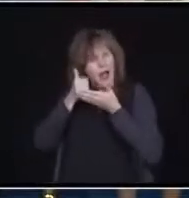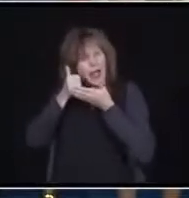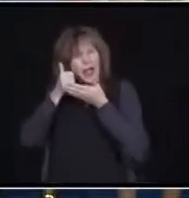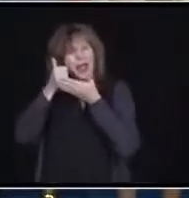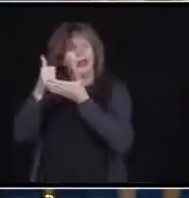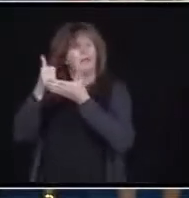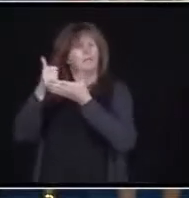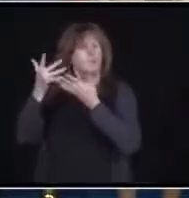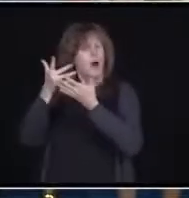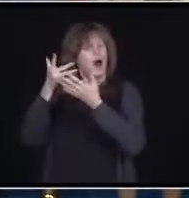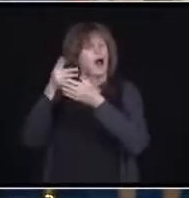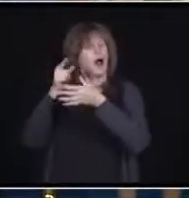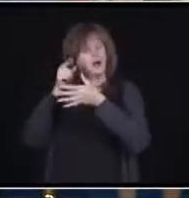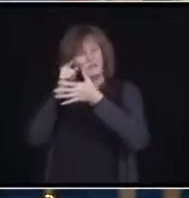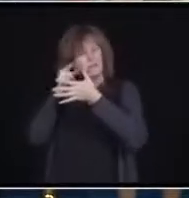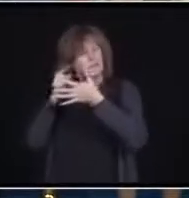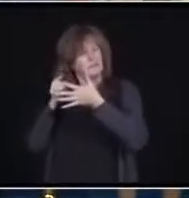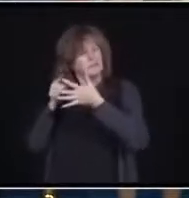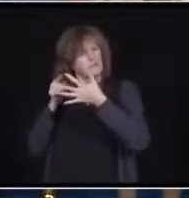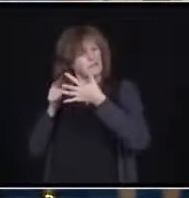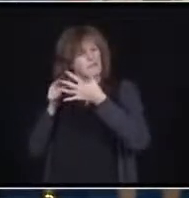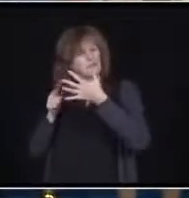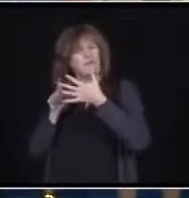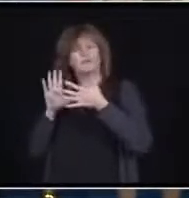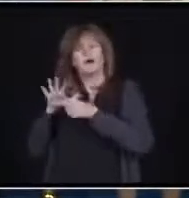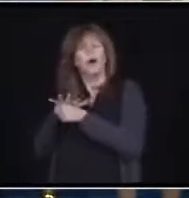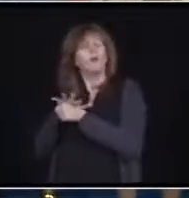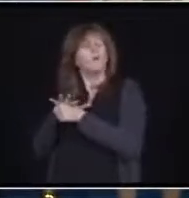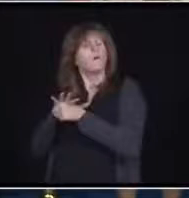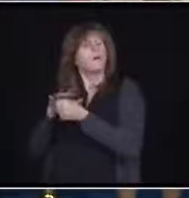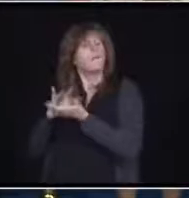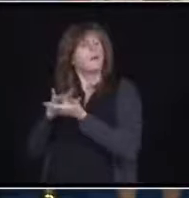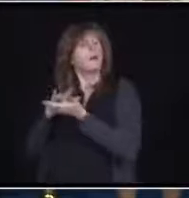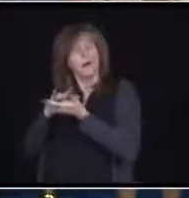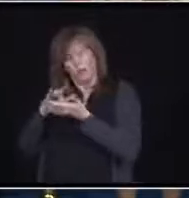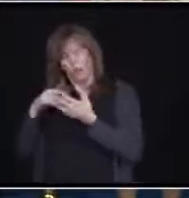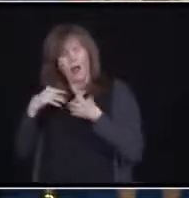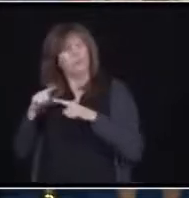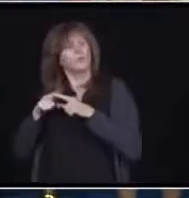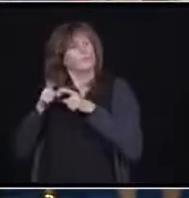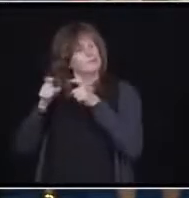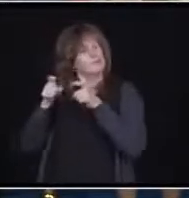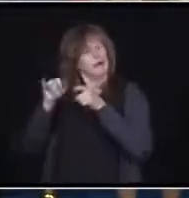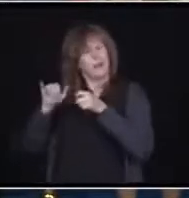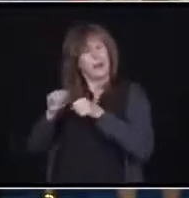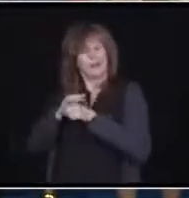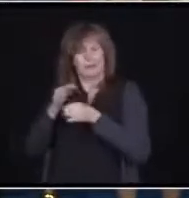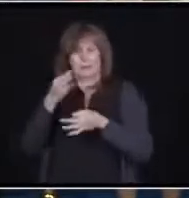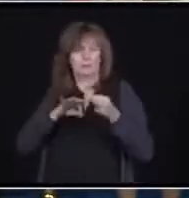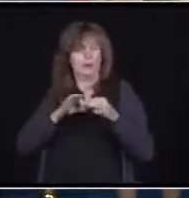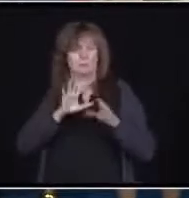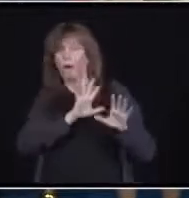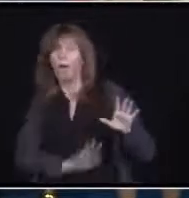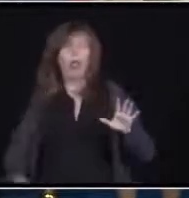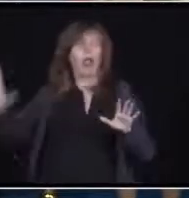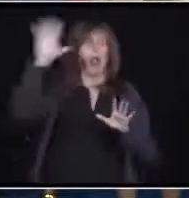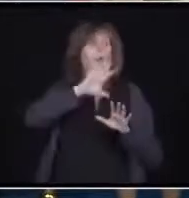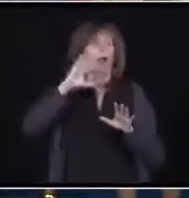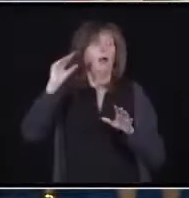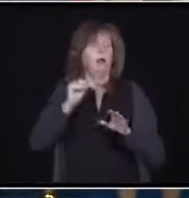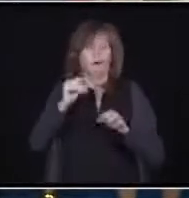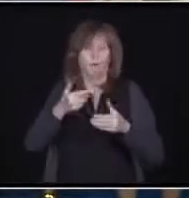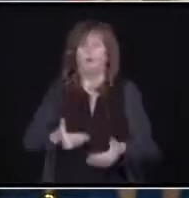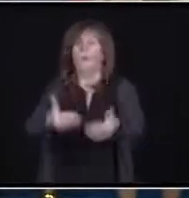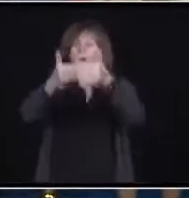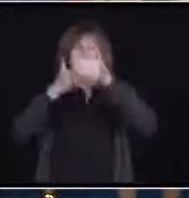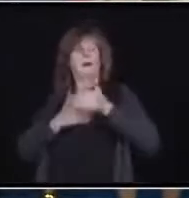things working with the local medical officers of health to deal with that. So it's not just a repeat of stage two. It may be stage some things that are